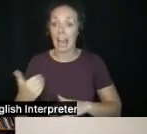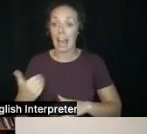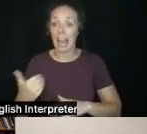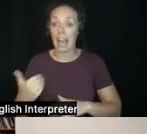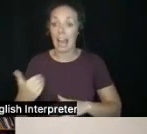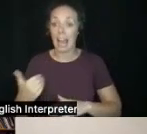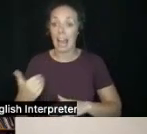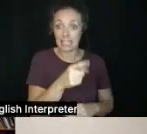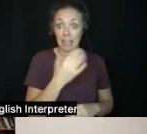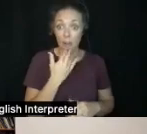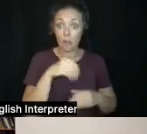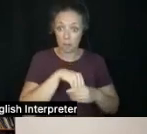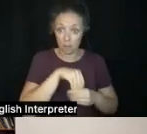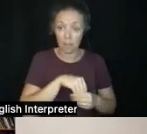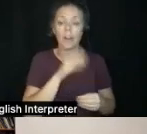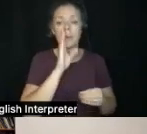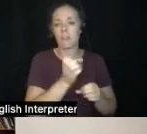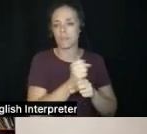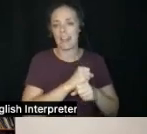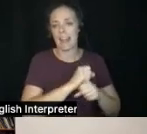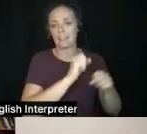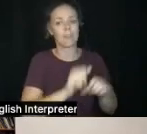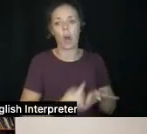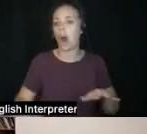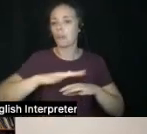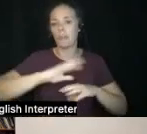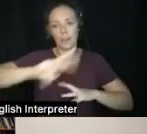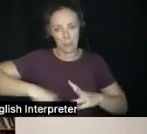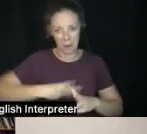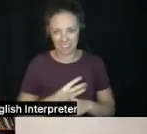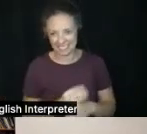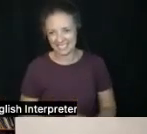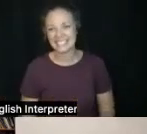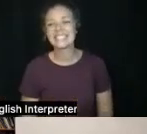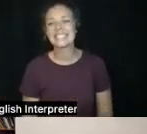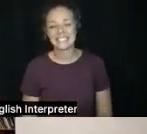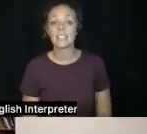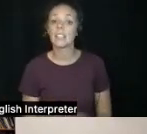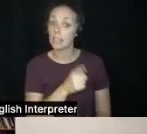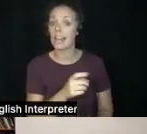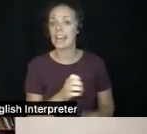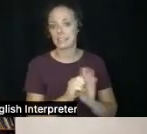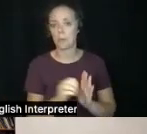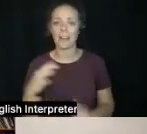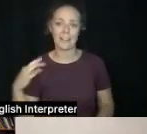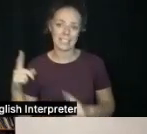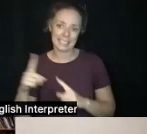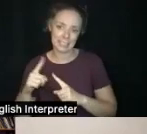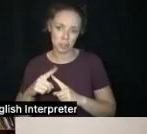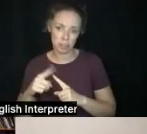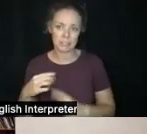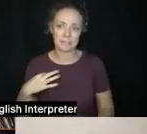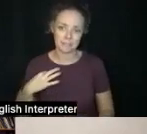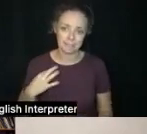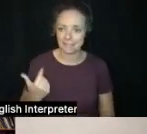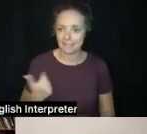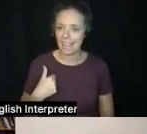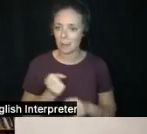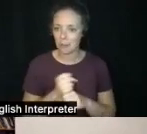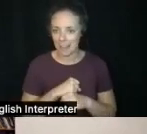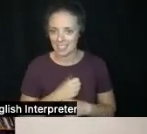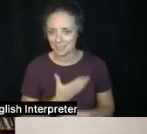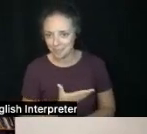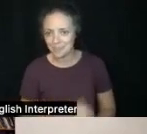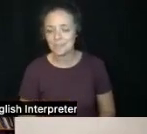create this indigo dye all over the world. So this is an example of a t-shirt that I created. Another